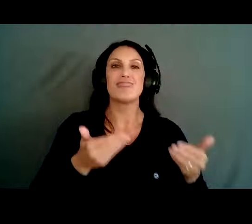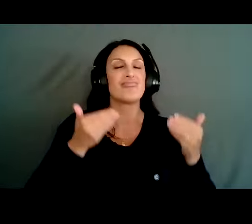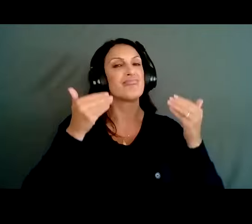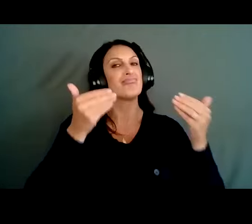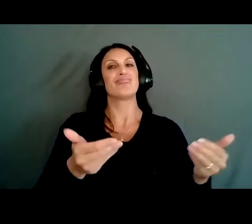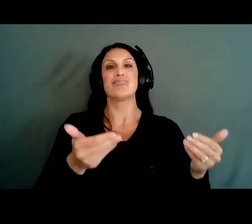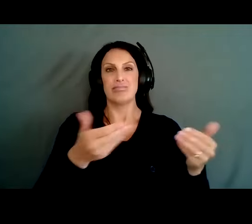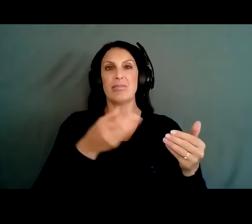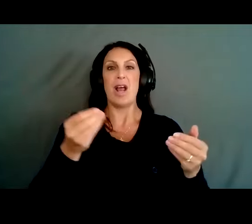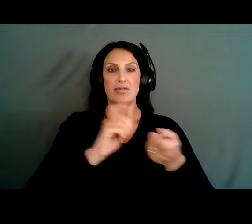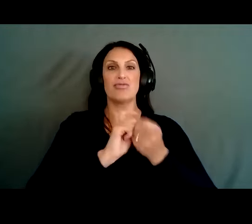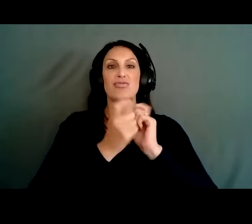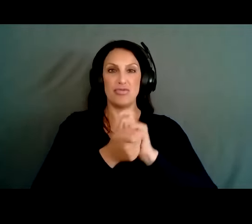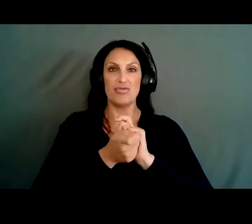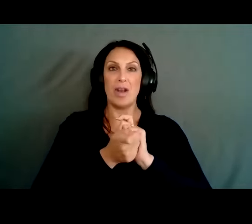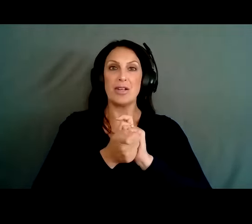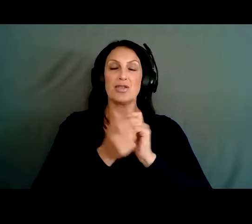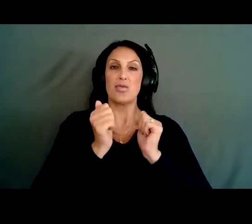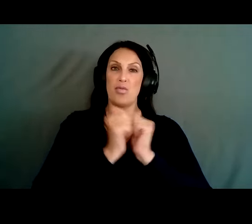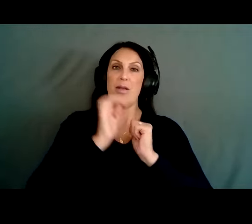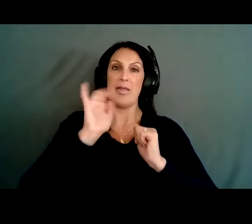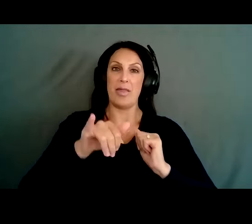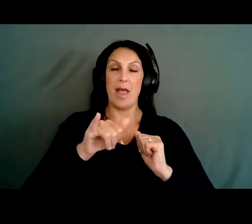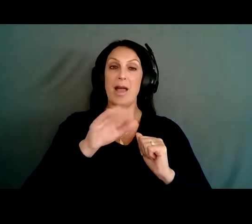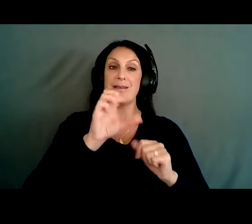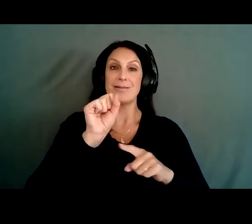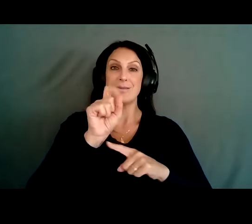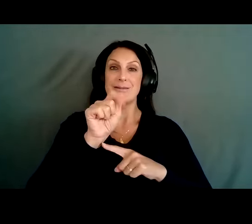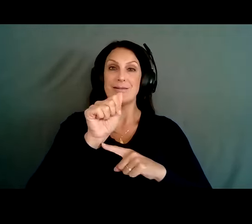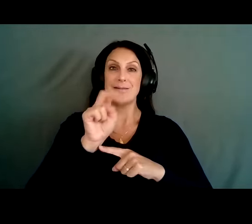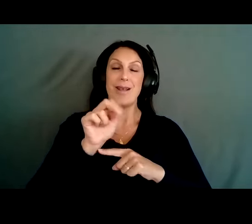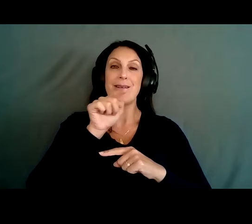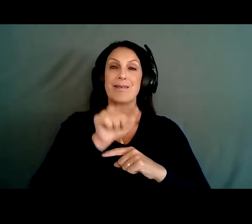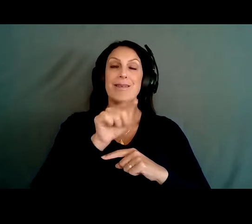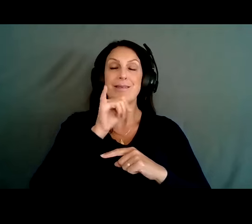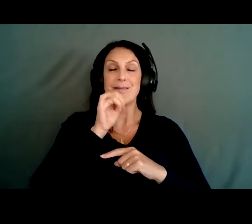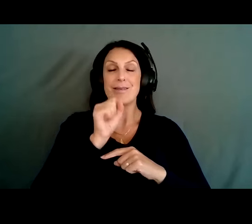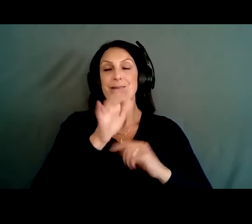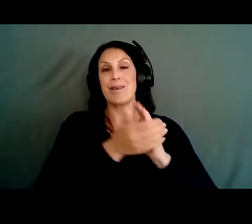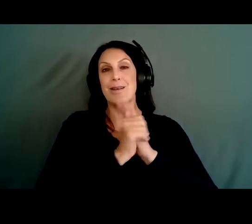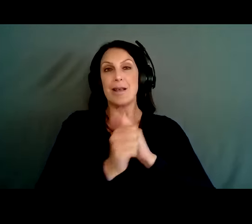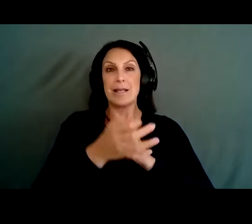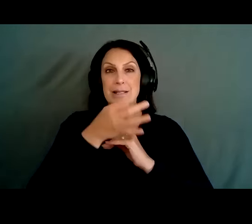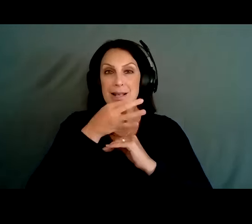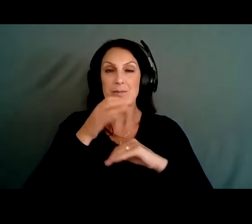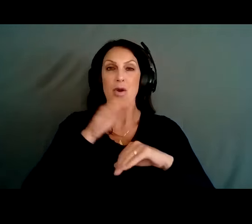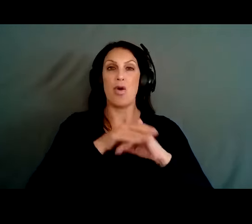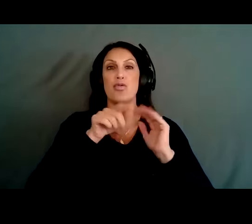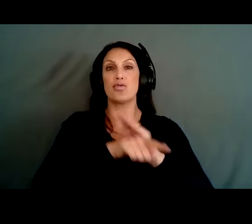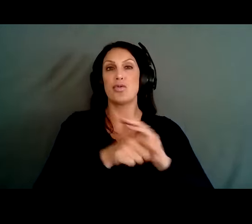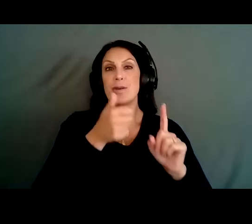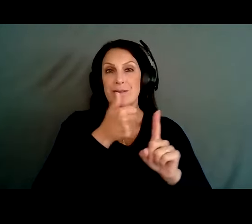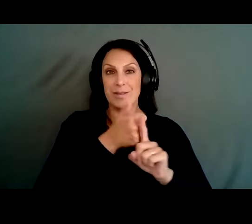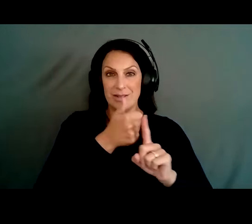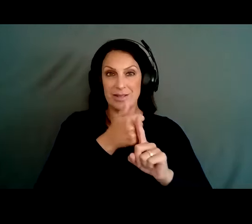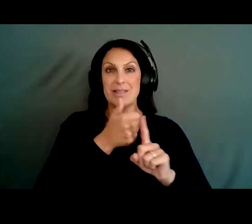create system-level change around suicide prevention. Stan serves as a subject matter expert for communications on suicide prevention for the Cal Mesa